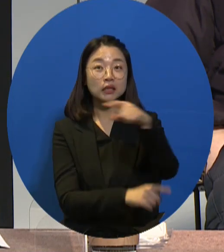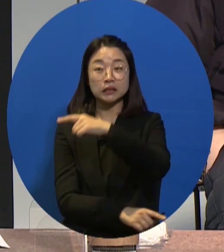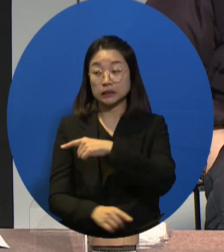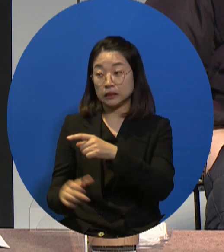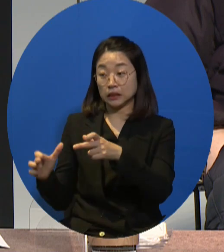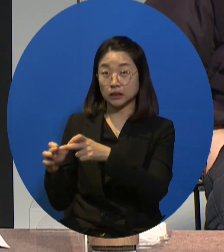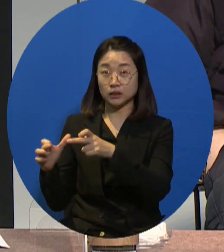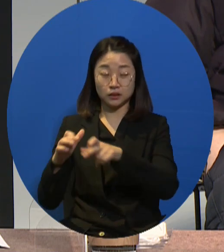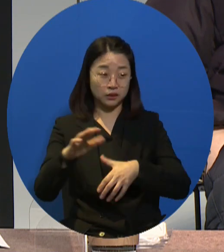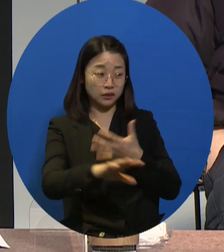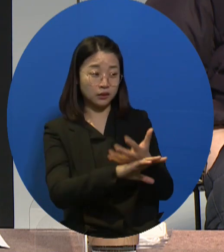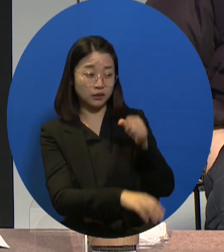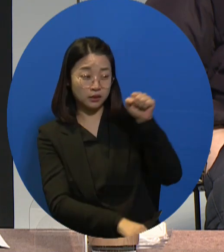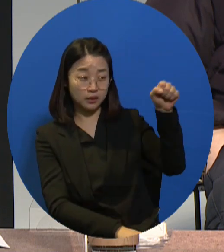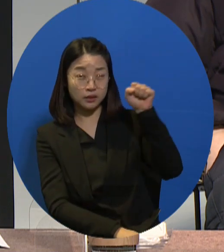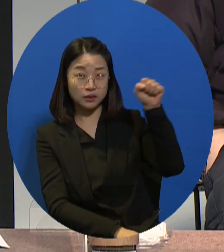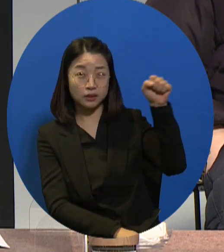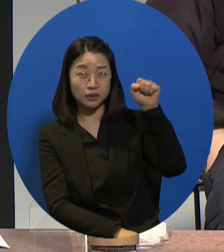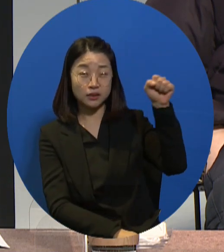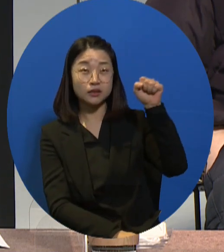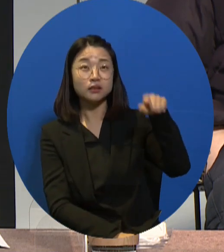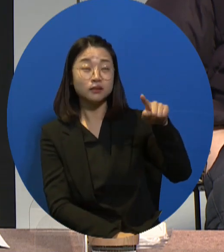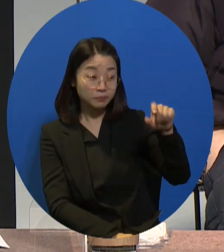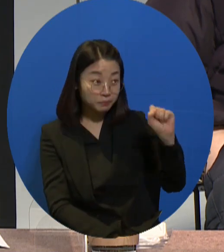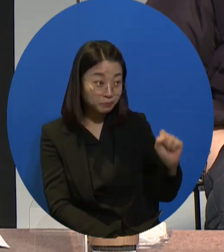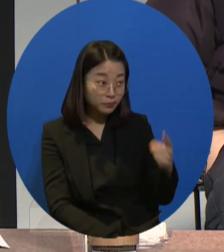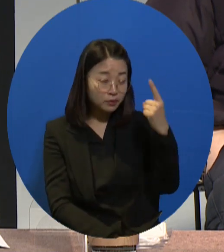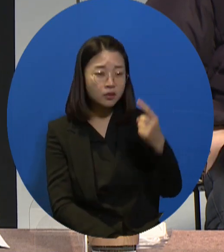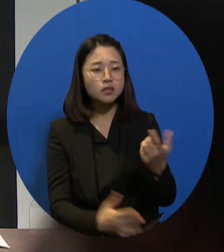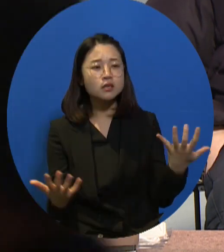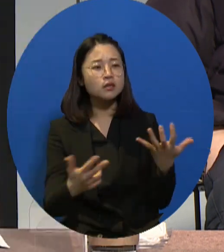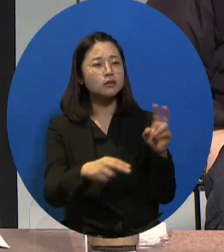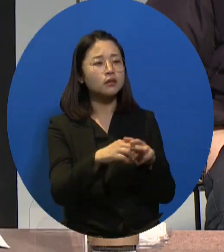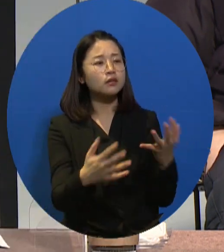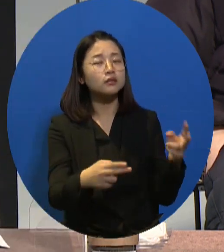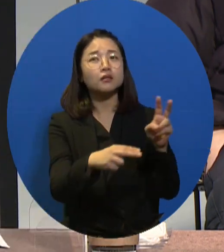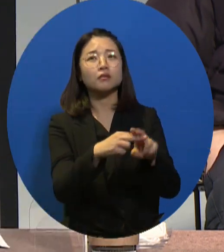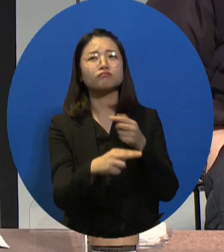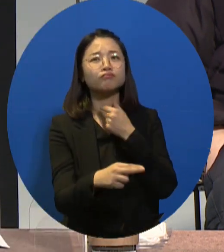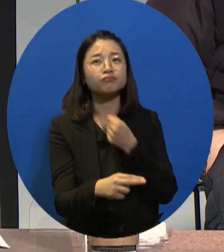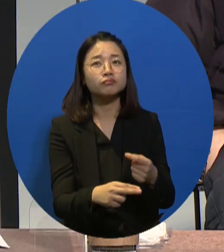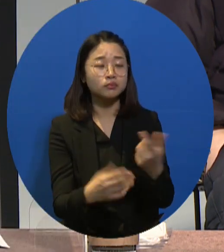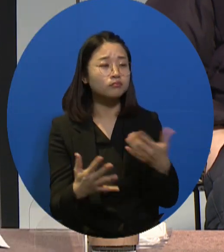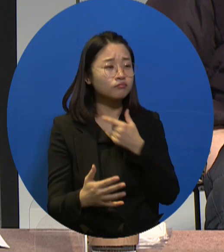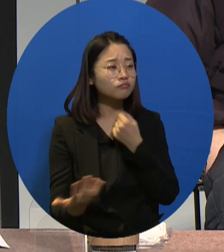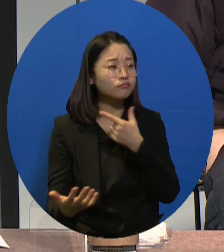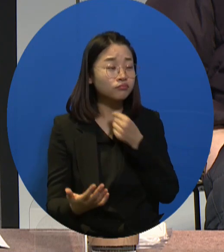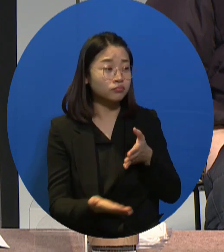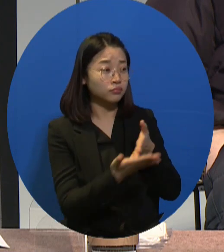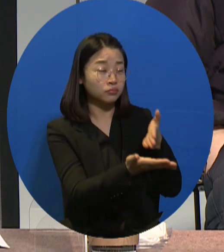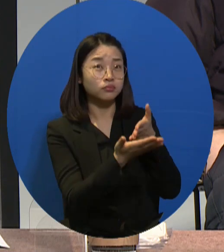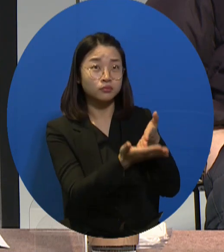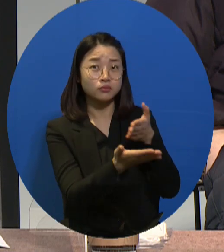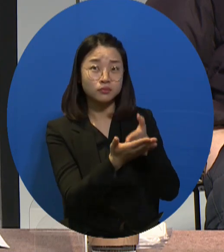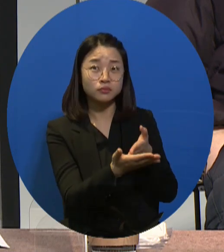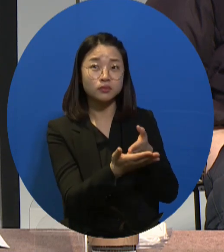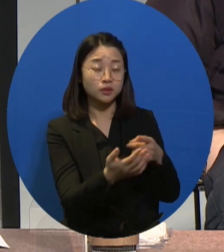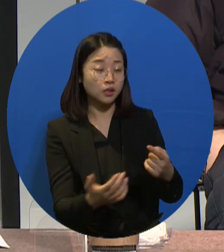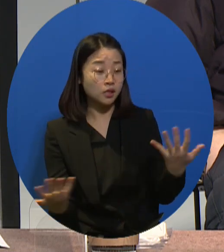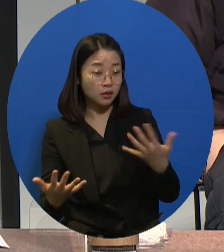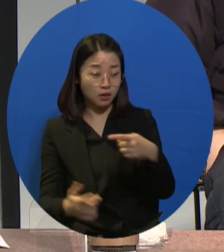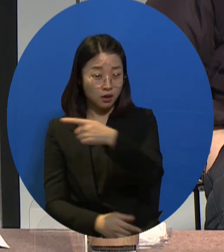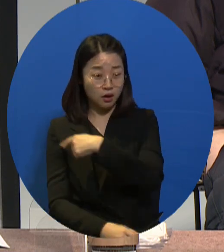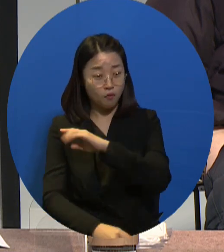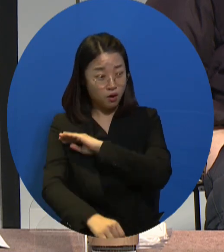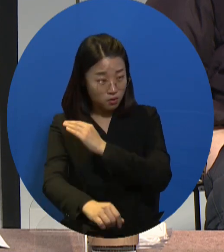Corporation for Disability Employment was taken over by some of our activists and we have continued